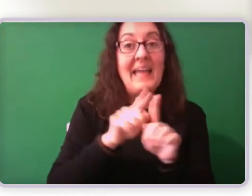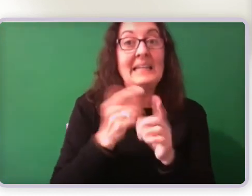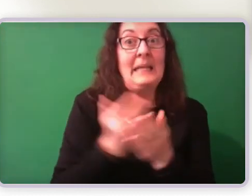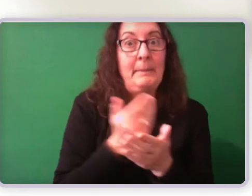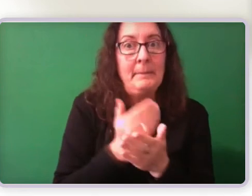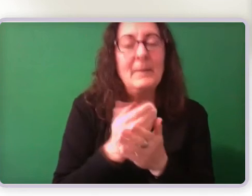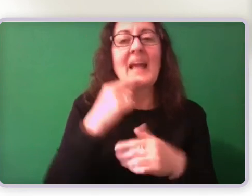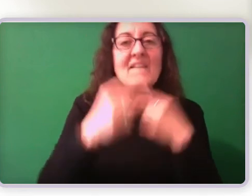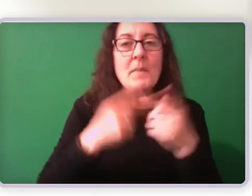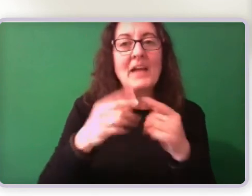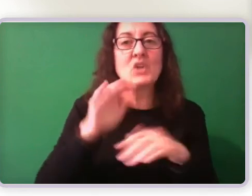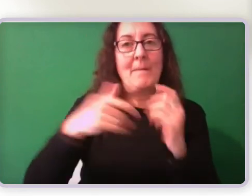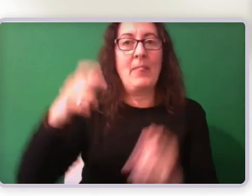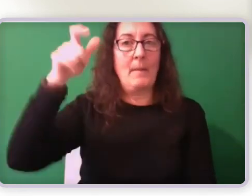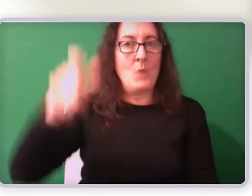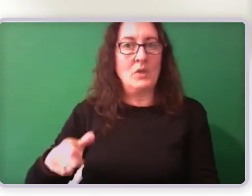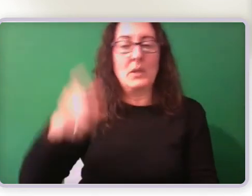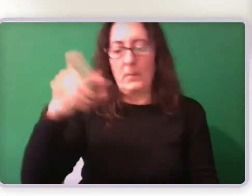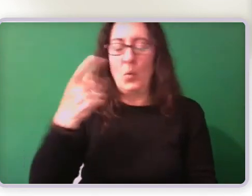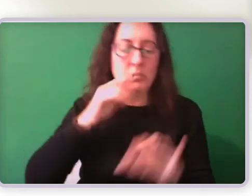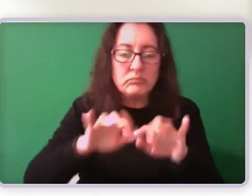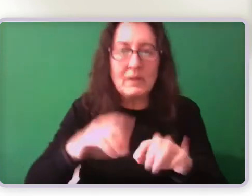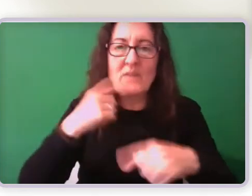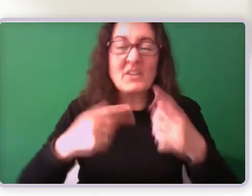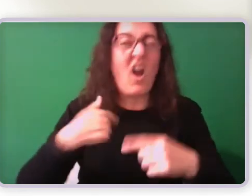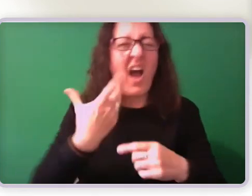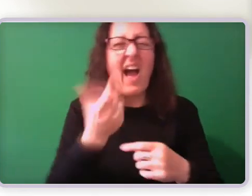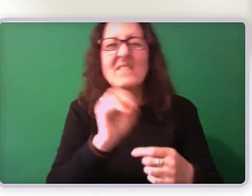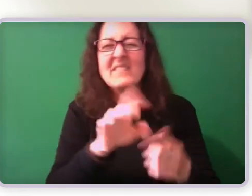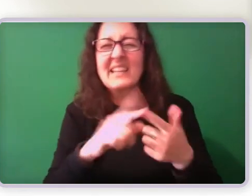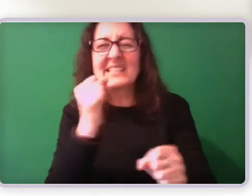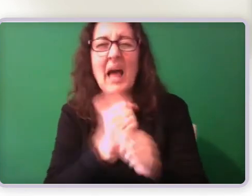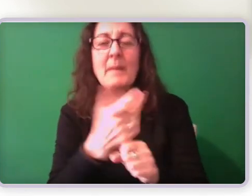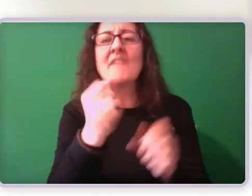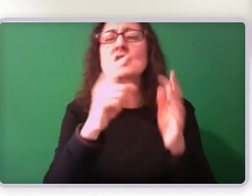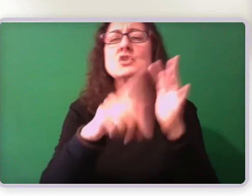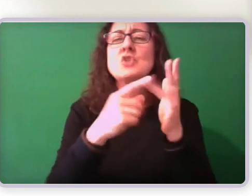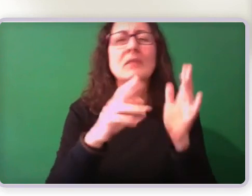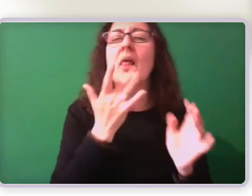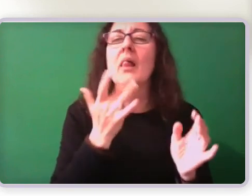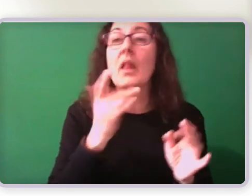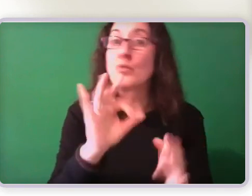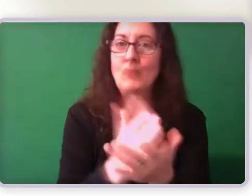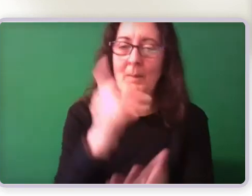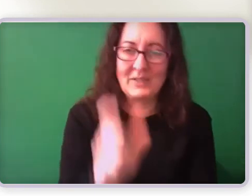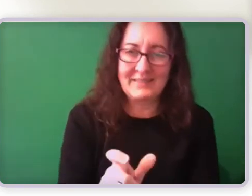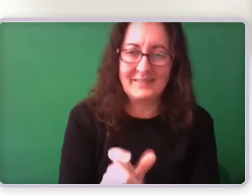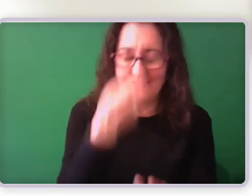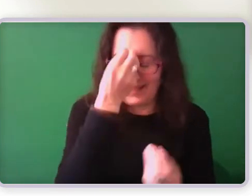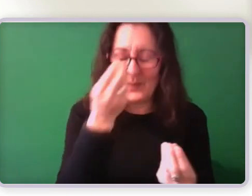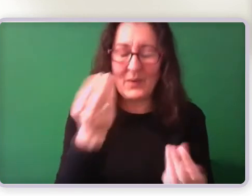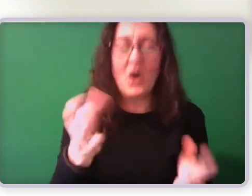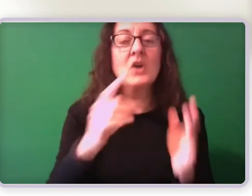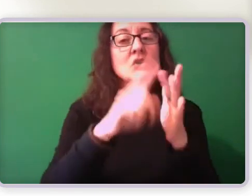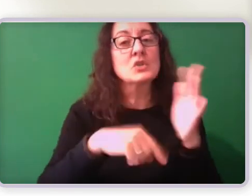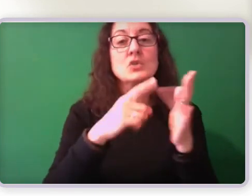the second excerpt on screen there, I've got John has done a self-assessment. This is a mock-up by the way, this is not a real person. John has done